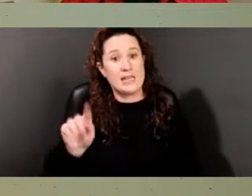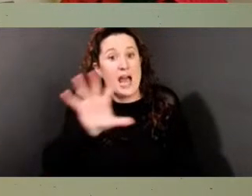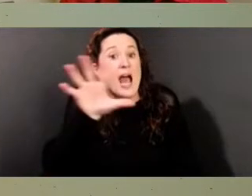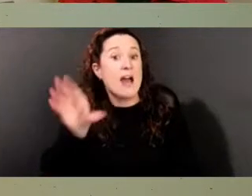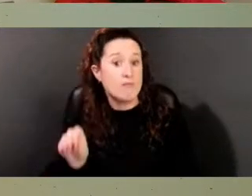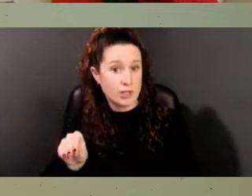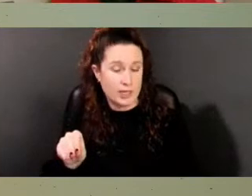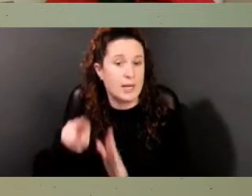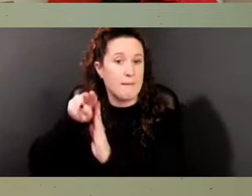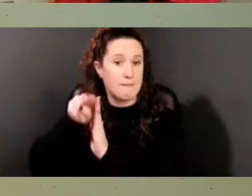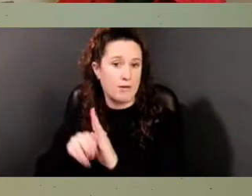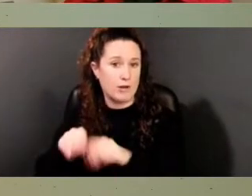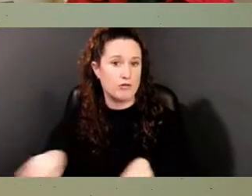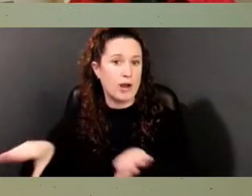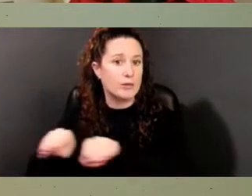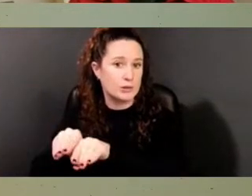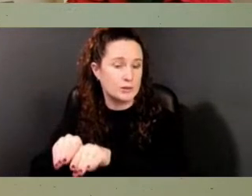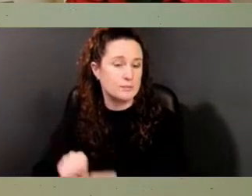Next slide.